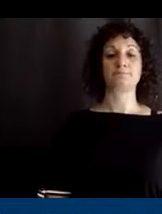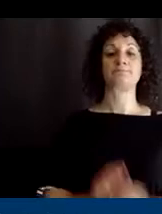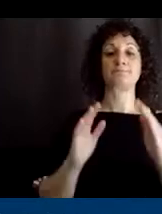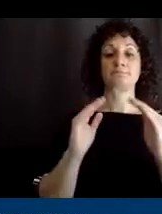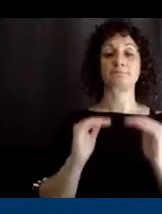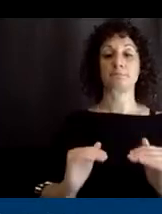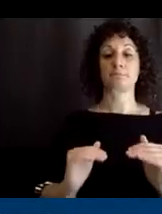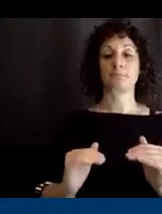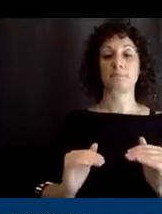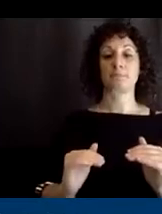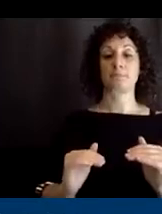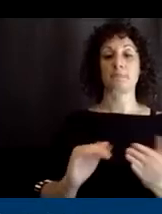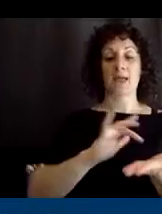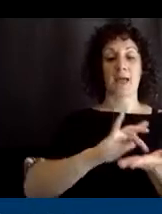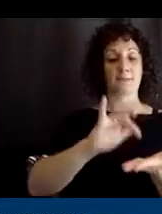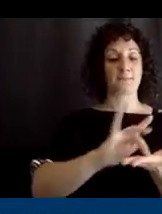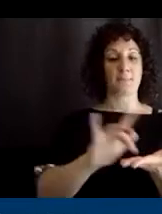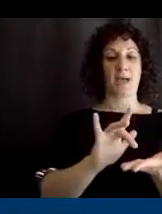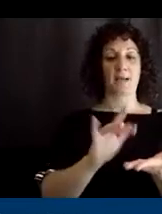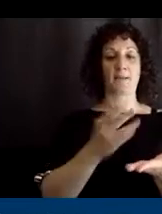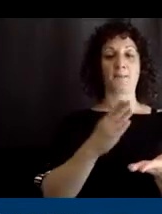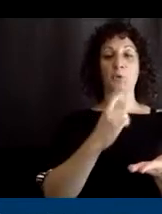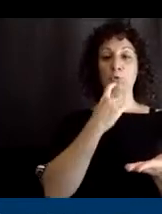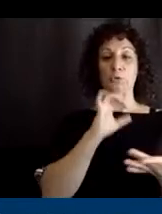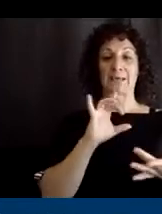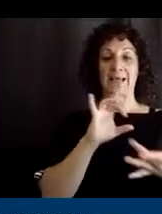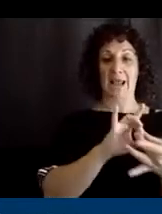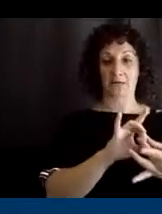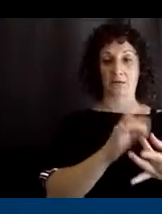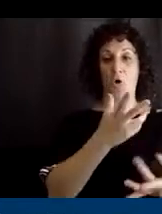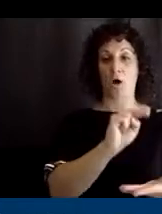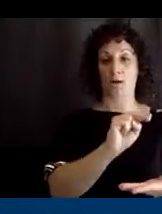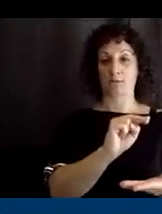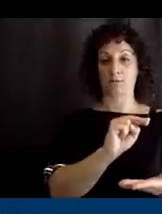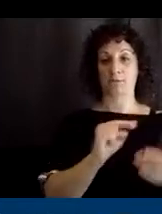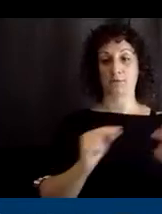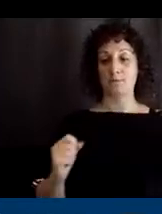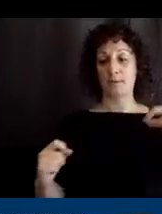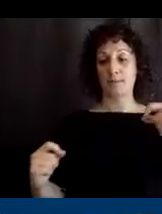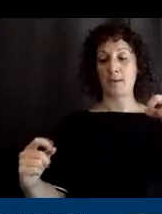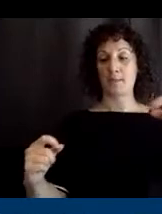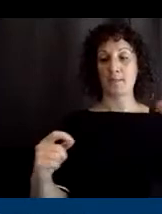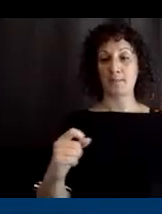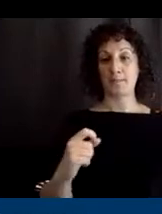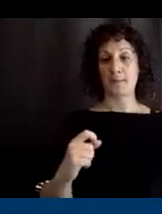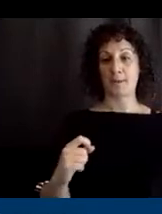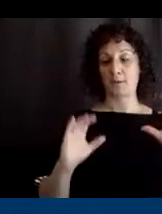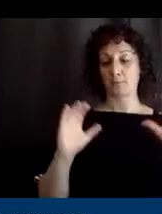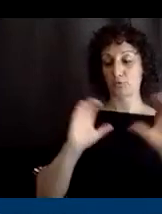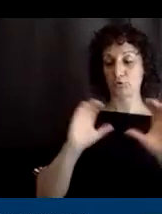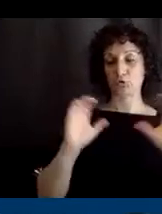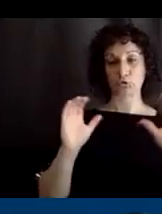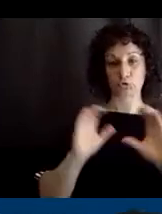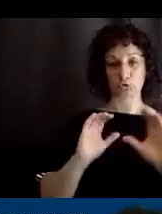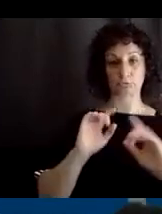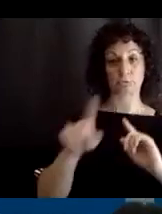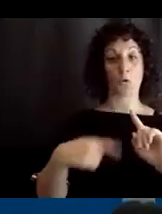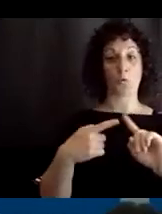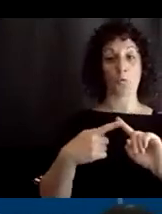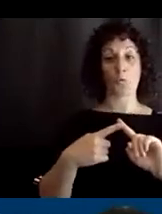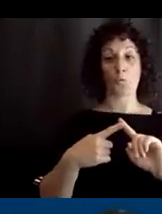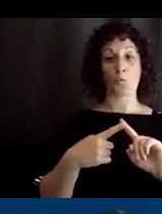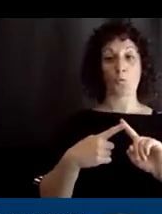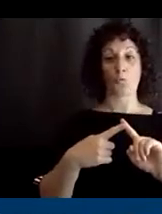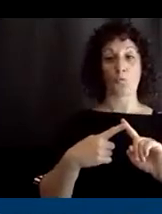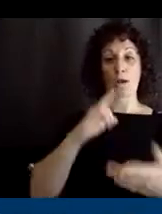connection on your iPad. Once it's on, it will search for Bluetooth devices in range. When the Bluetooth displays,